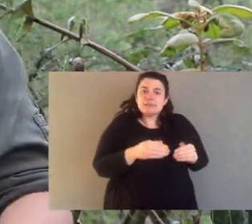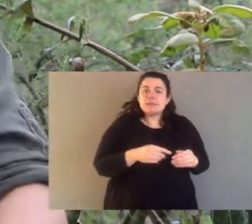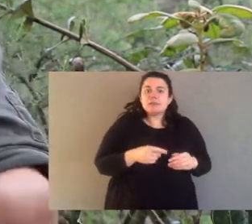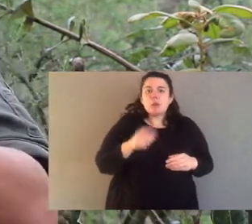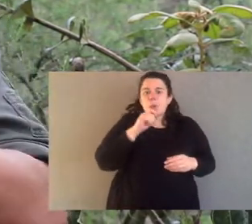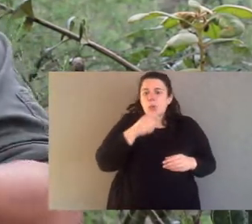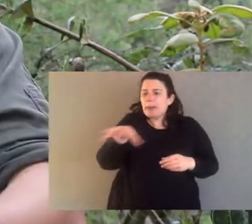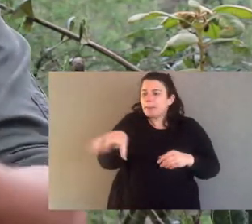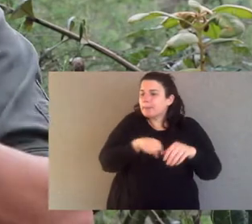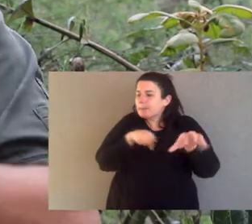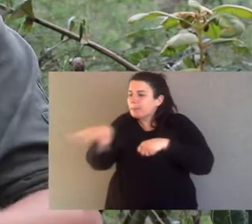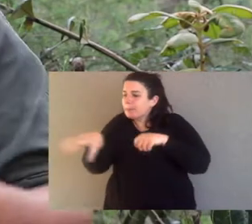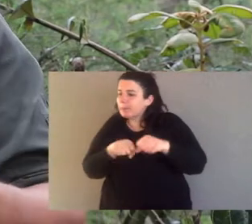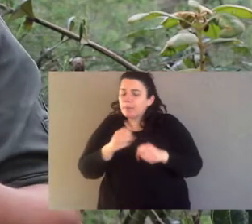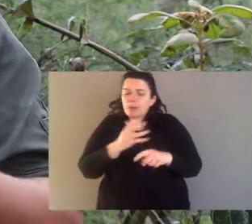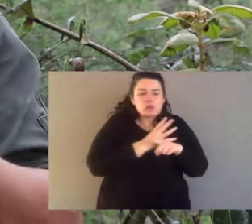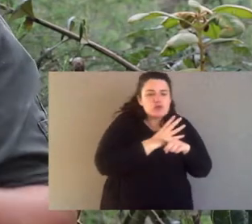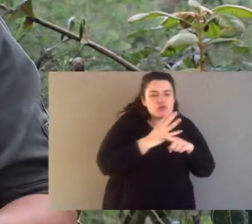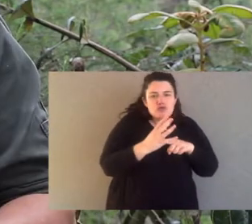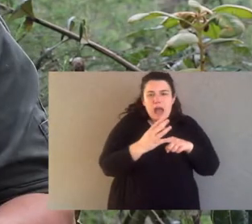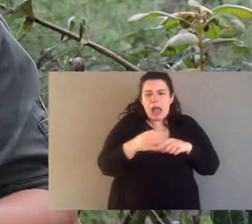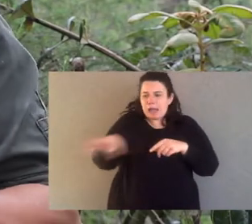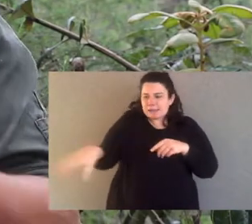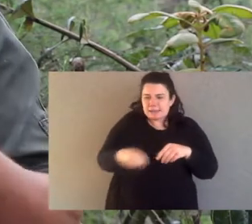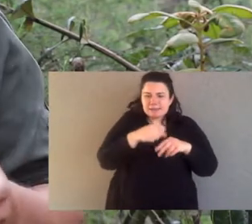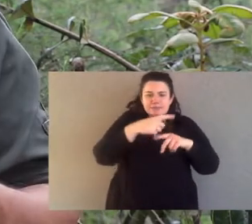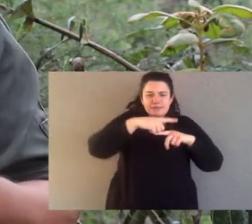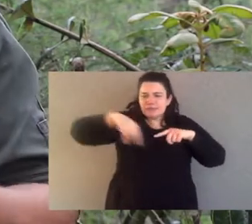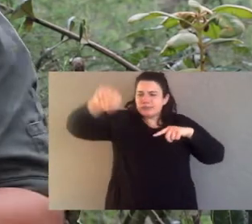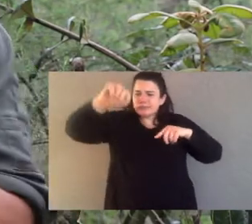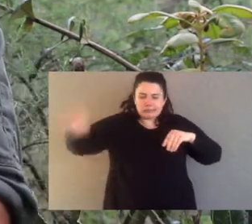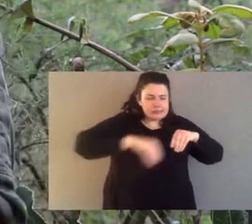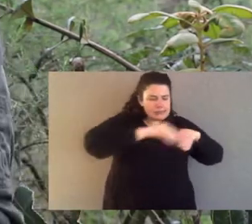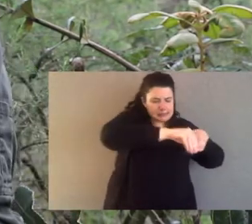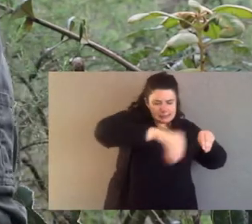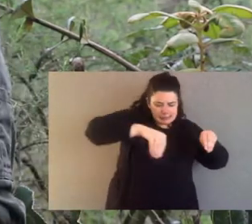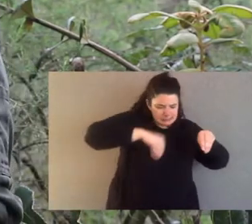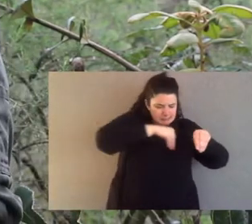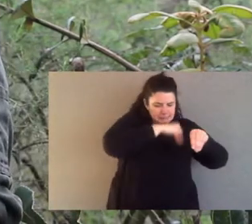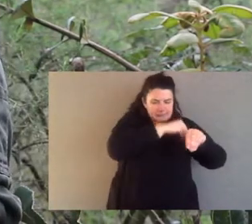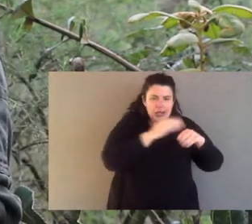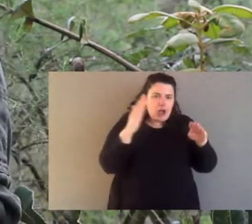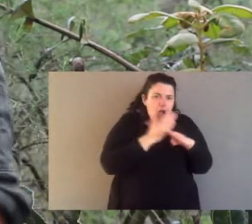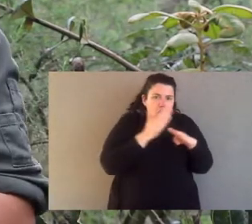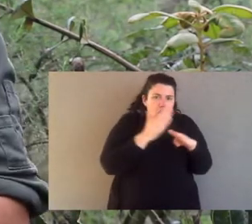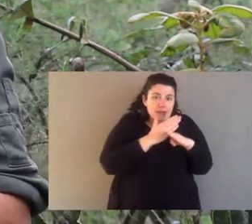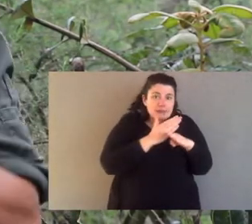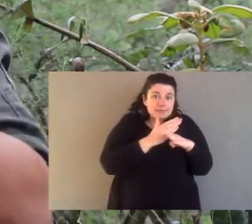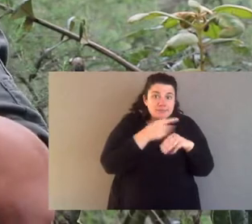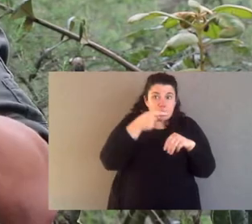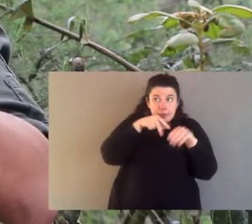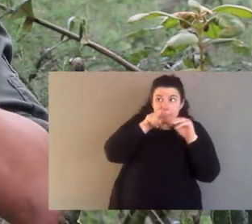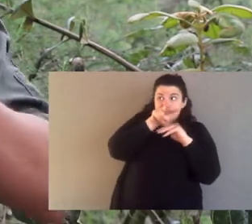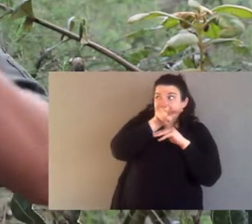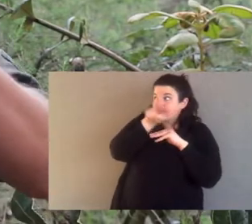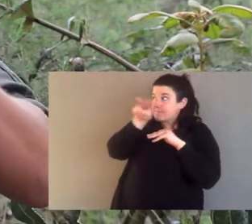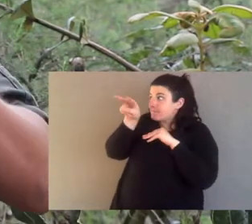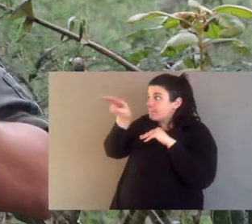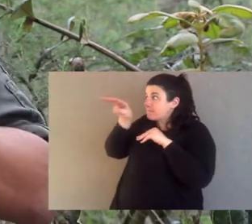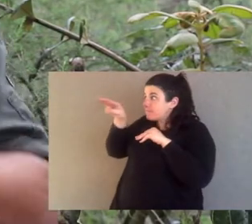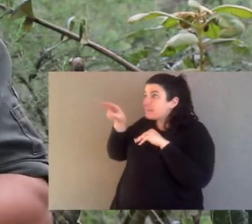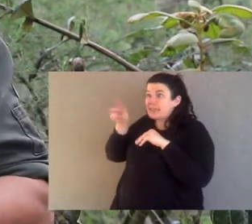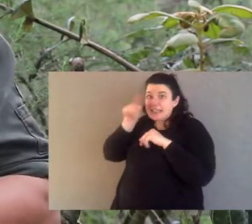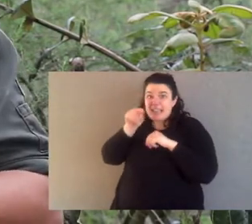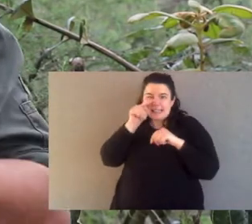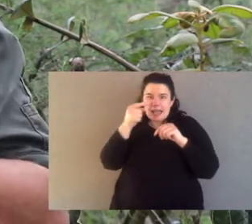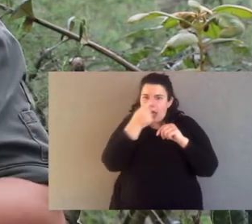And so, they'll carry little bits of debris into the nest, grasses and soft ferns, and they hide themselves. So, they can normally see out,